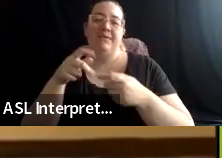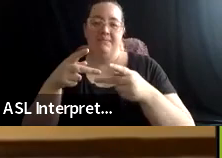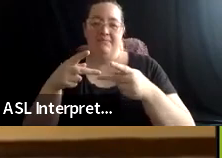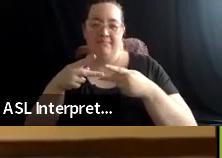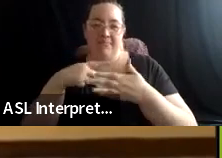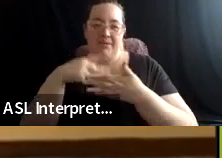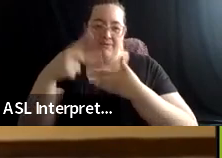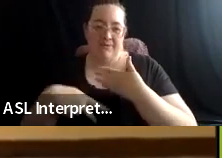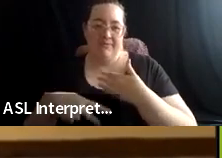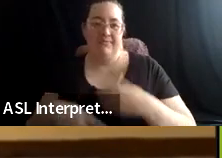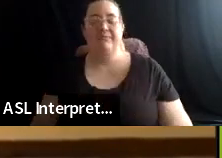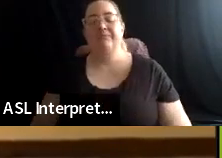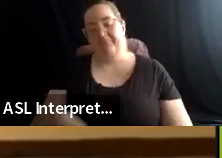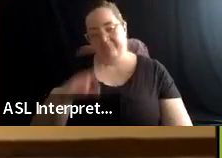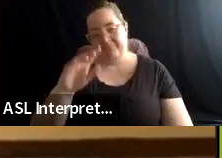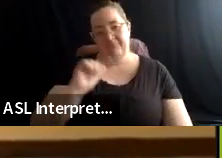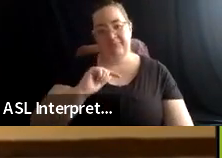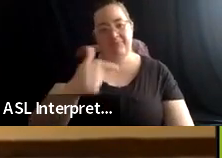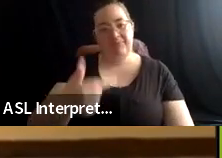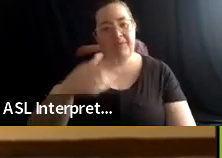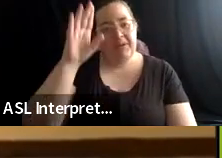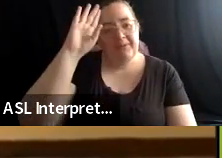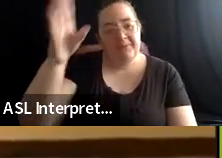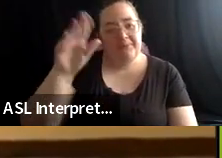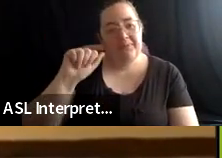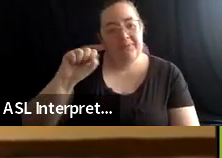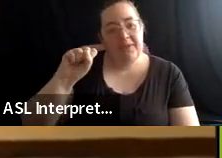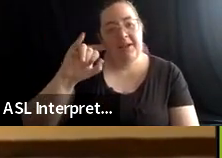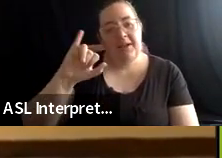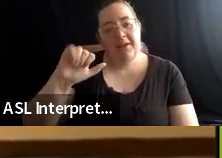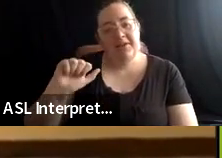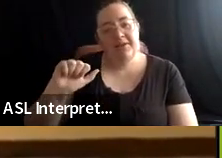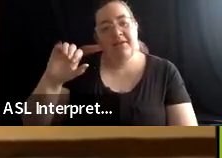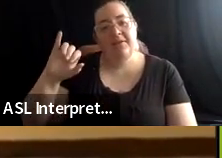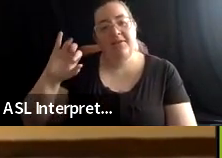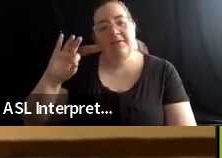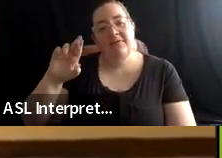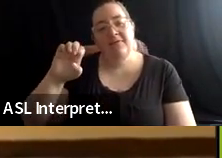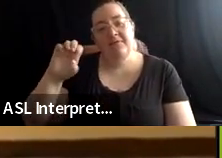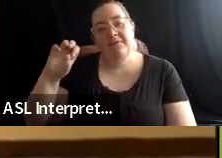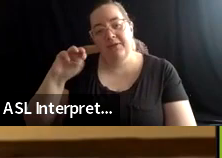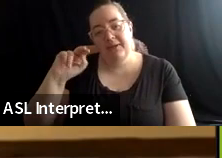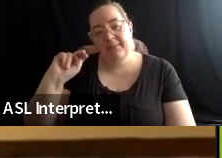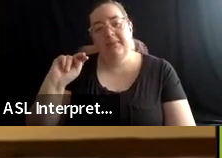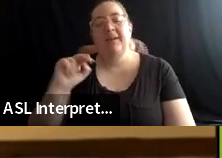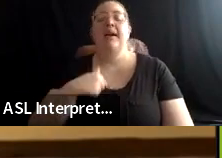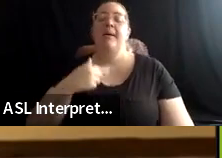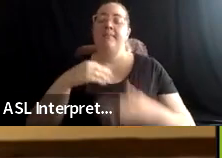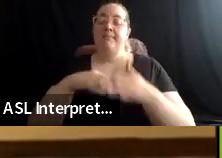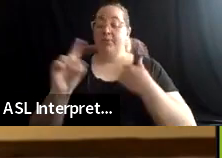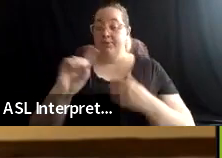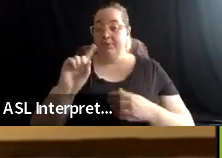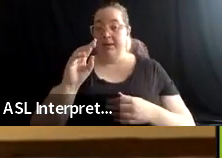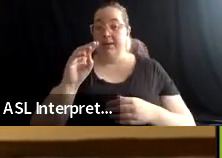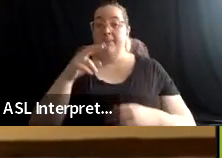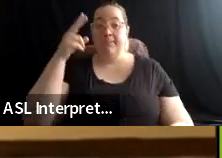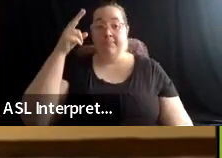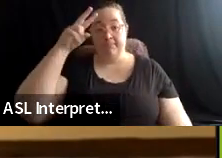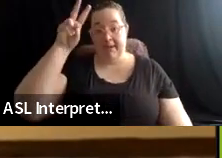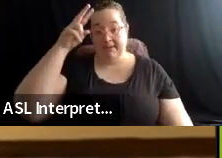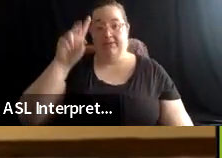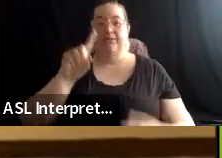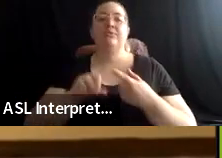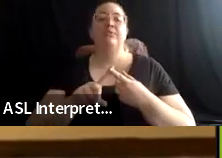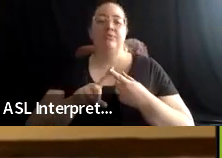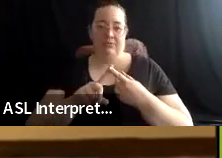I am actually born in Mexico to unsettler parents who came from